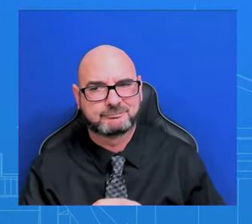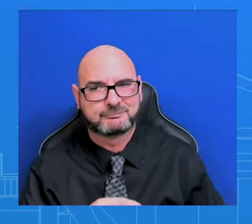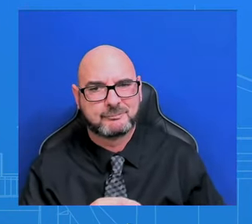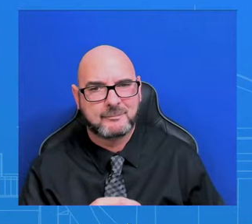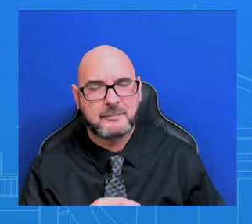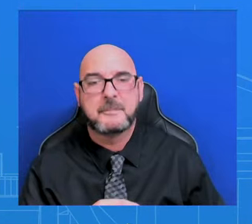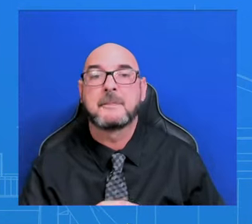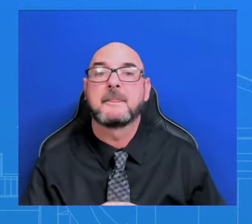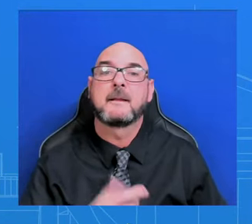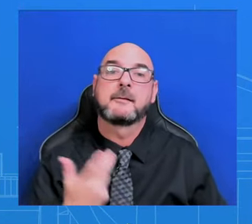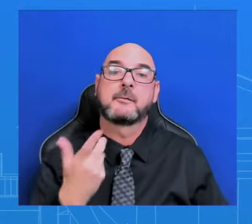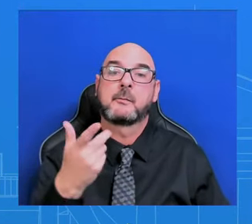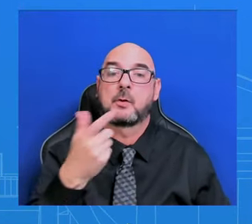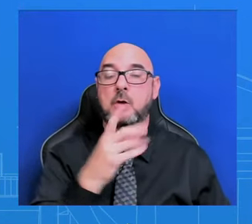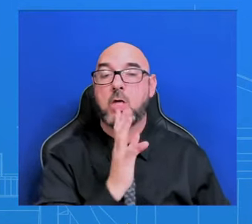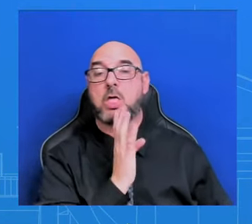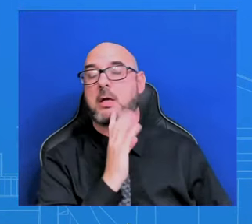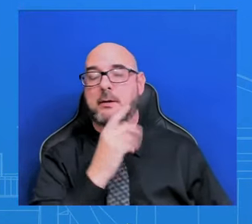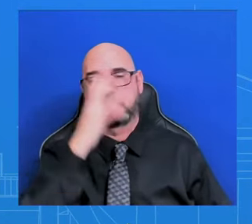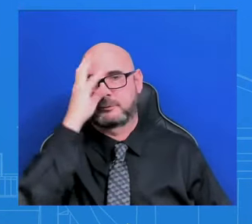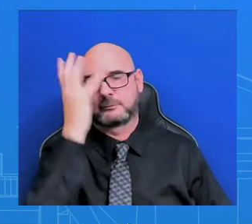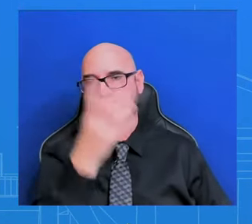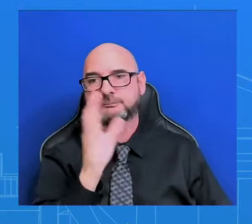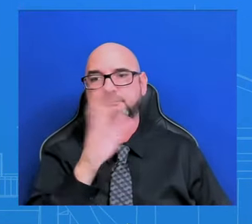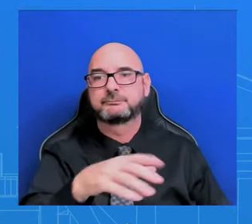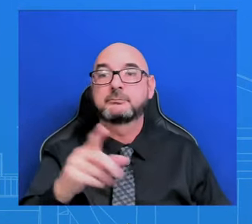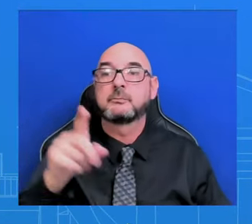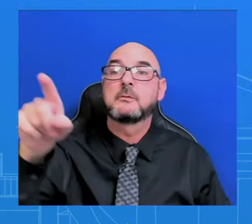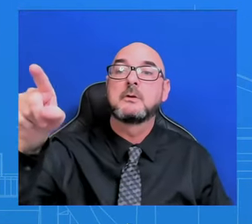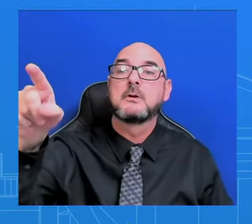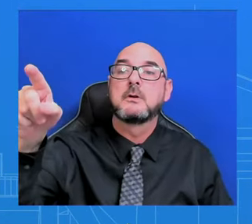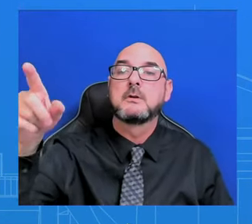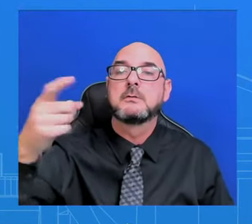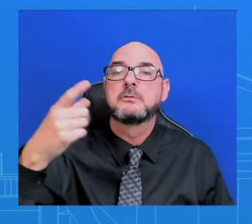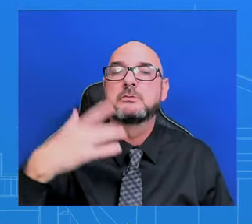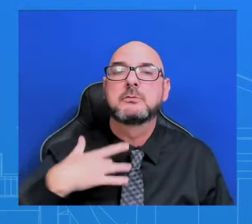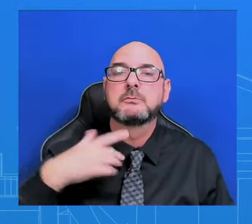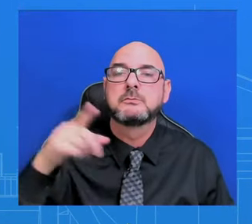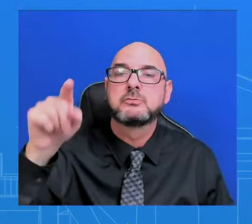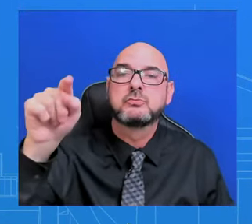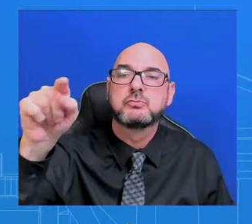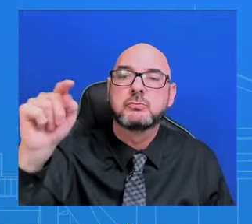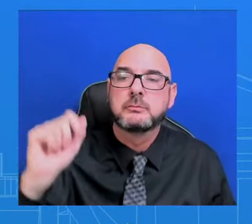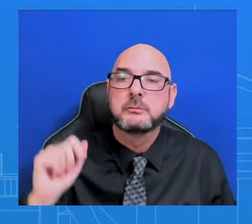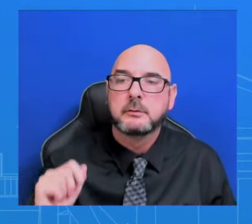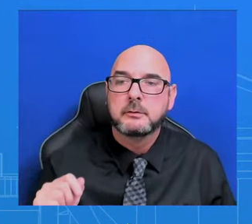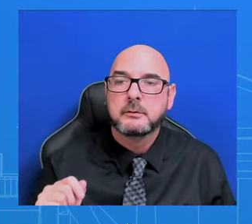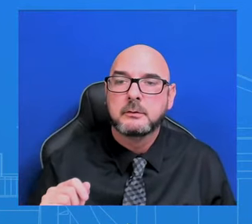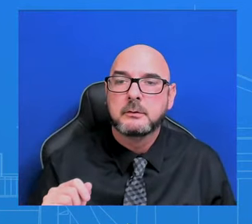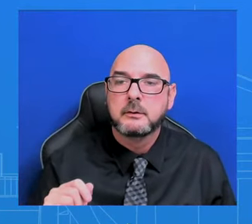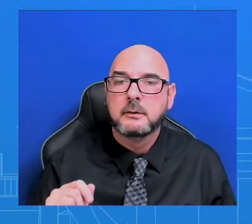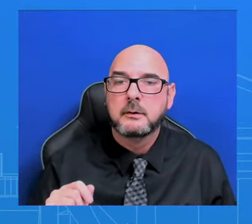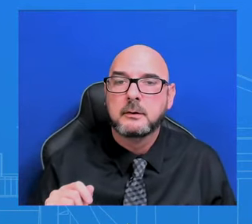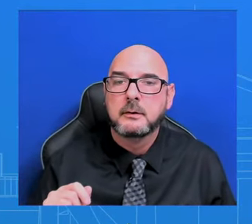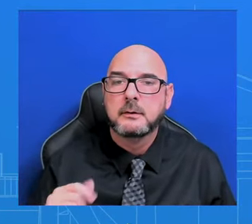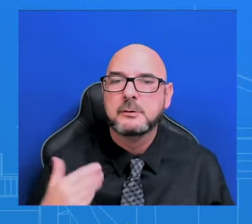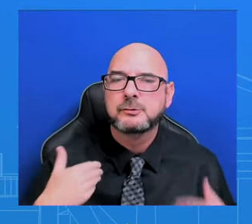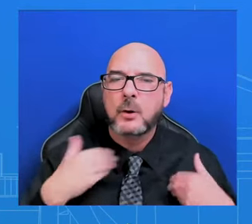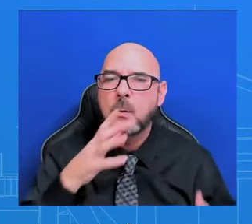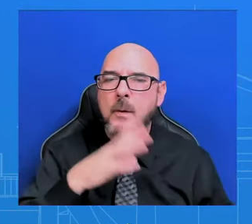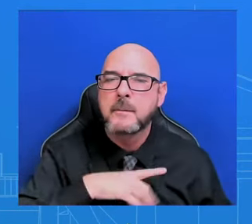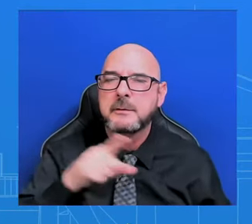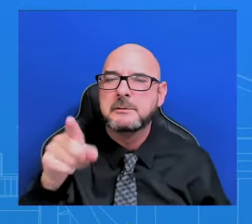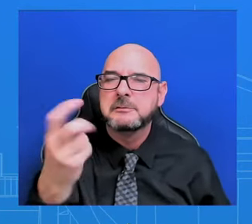All right. I'm trying to call some people I haven't called on. Go ahead, in the back. Go ahead. I know. No, go ahead. This young lady. just want to help you do that. No, I know.